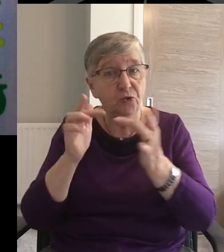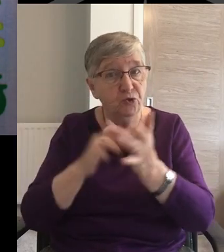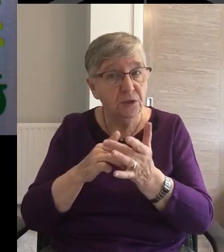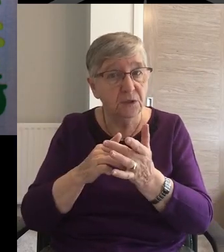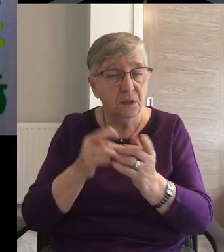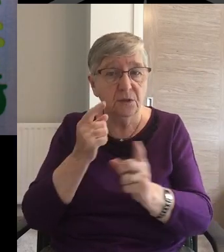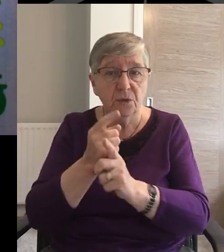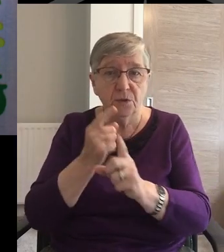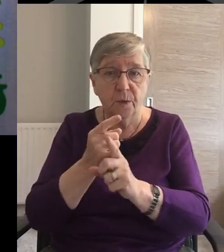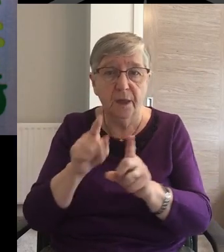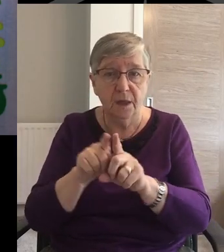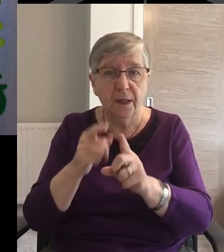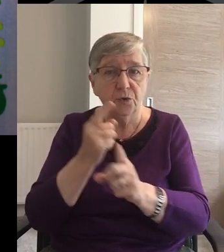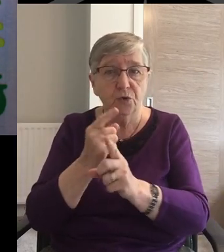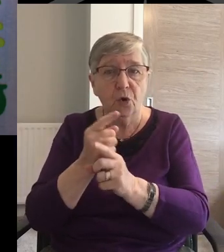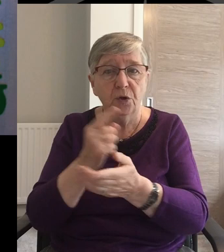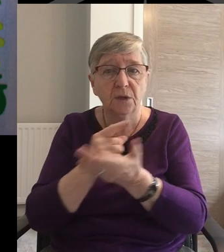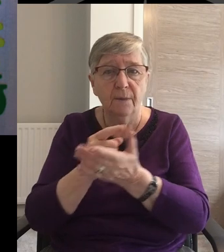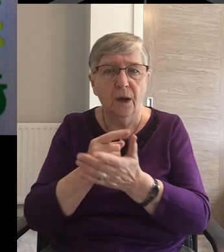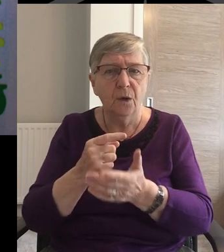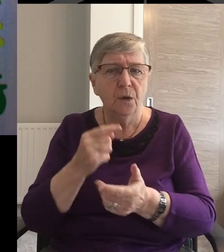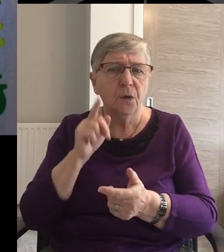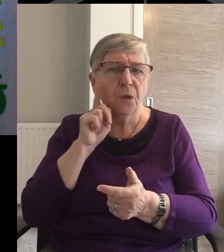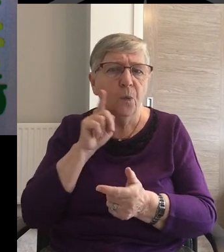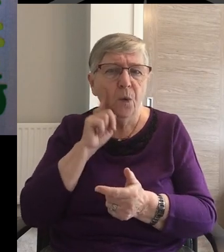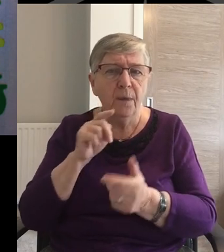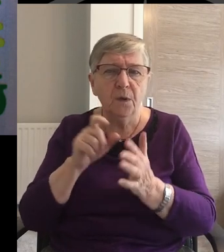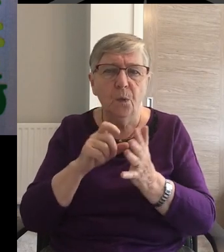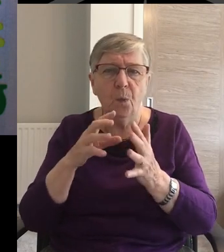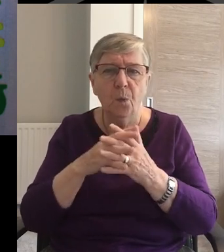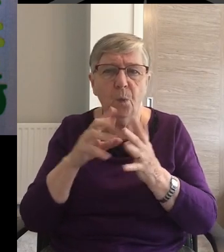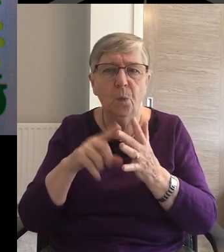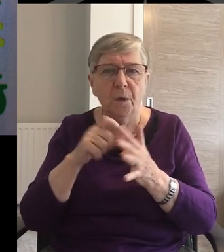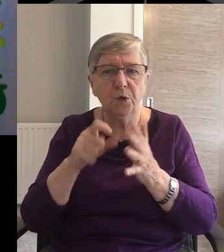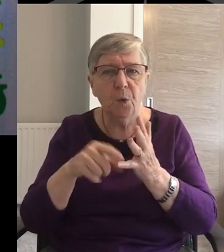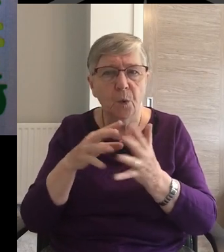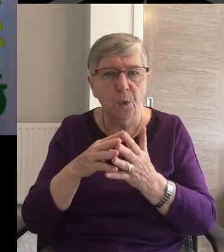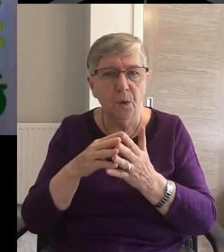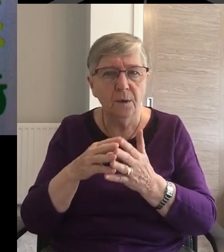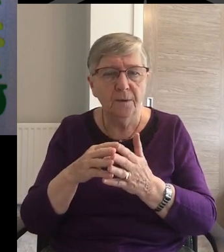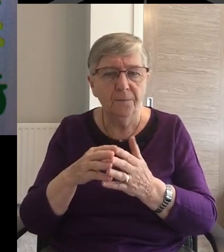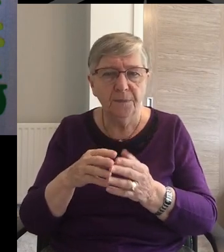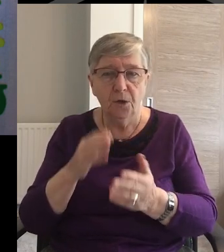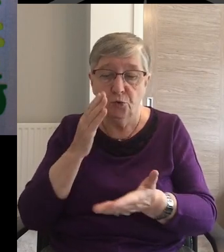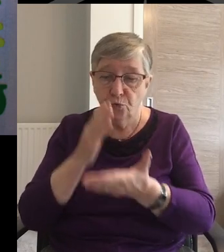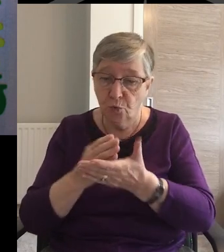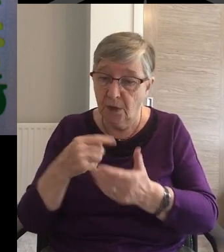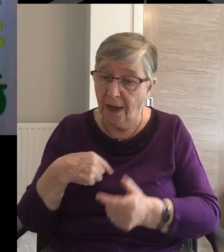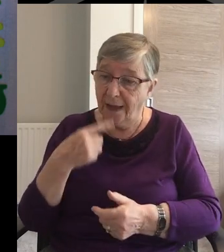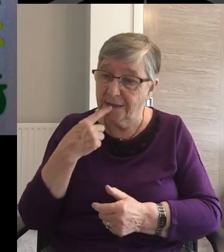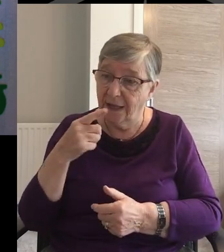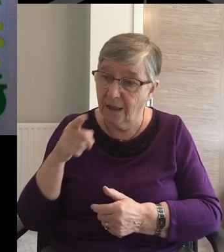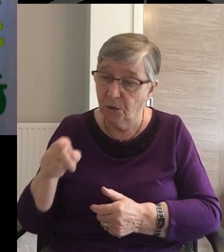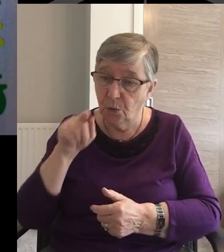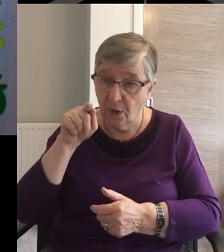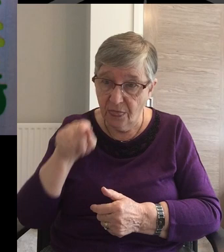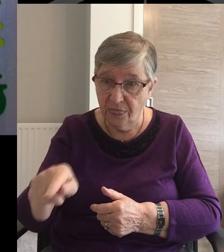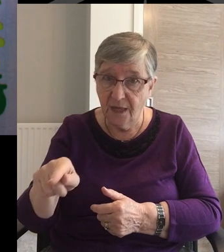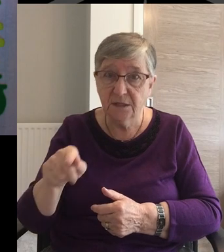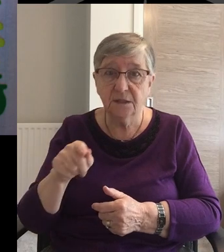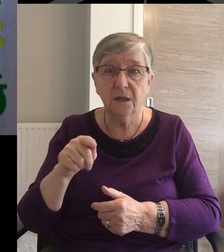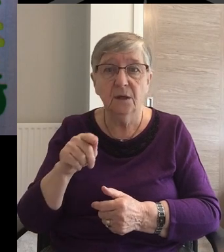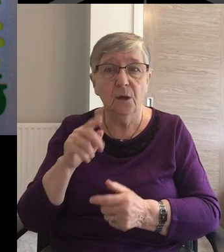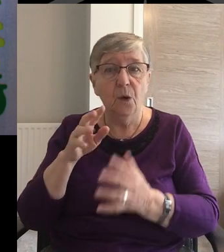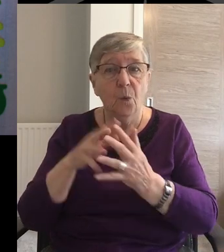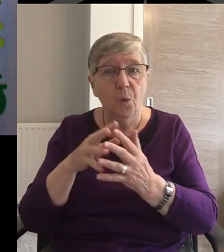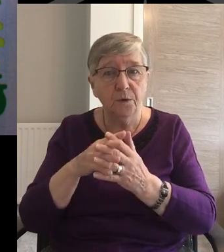widow's offering In Luke 21 Verses 1 to 4 Truly I tell you This poor widow Has put